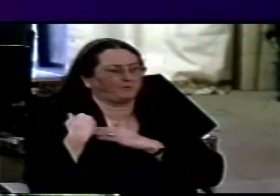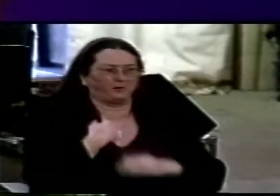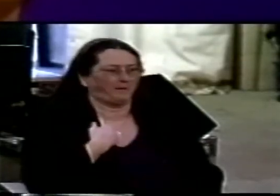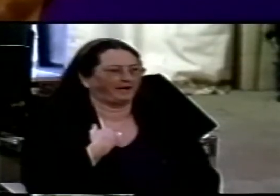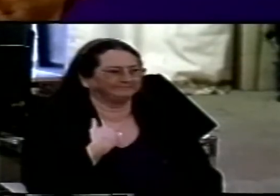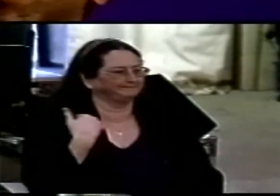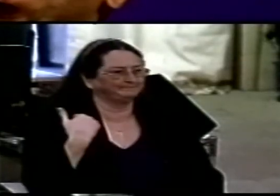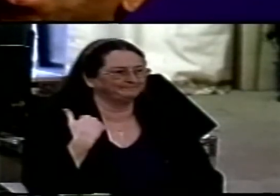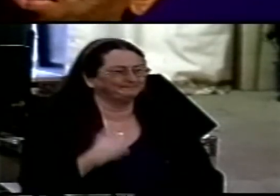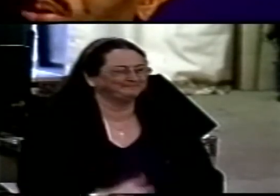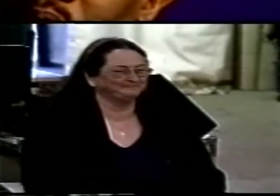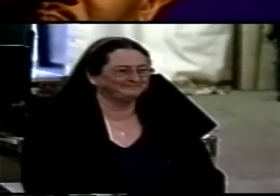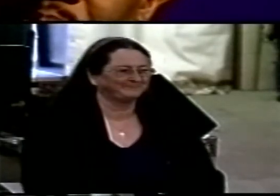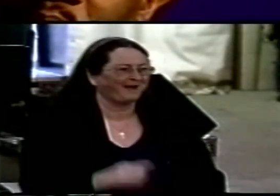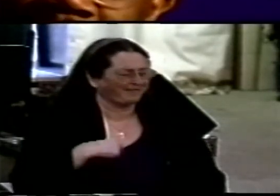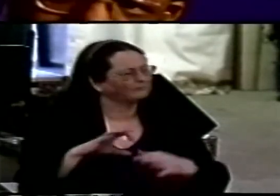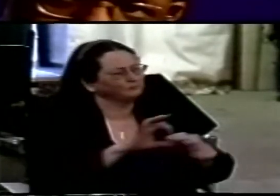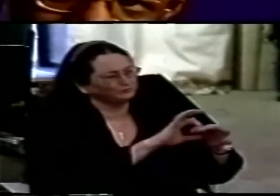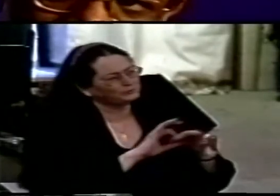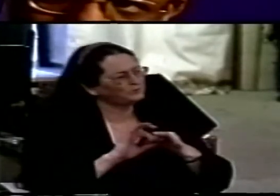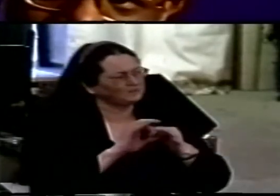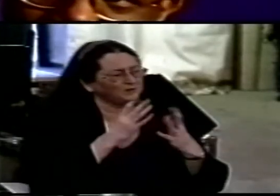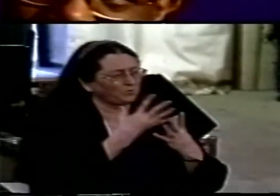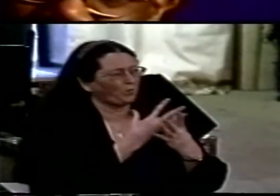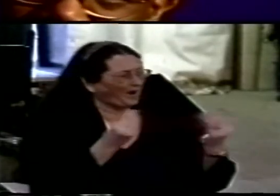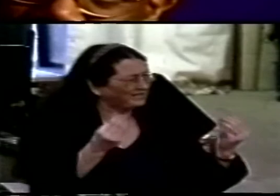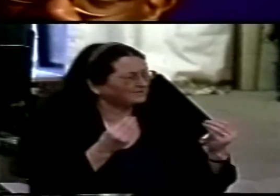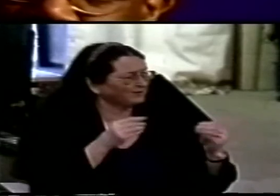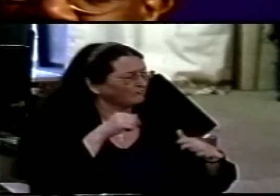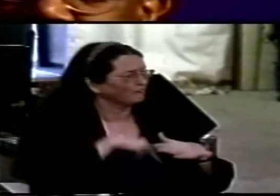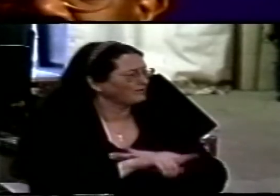and I think unity is too important to be wasted on Christians